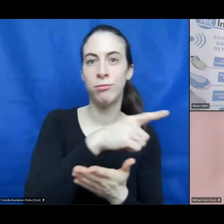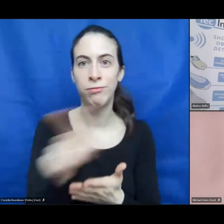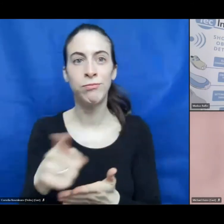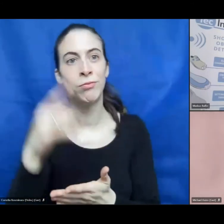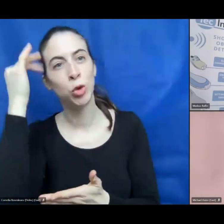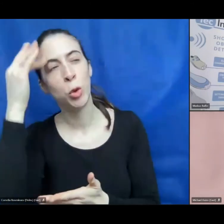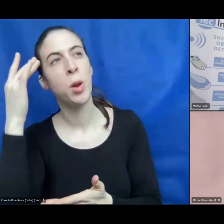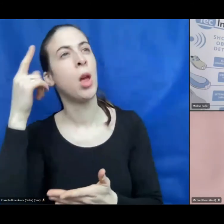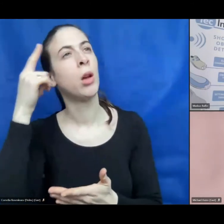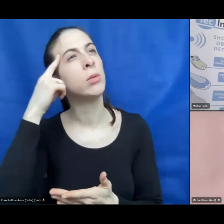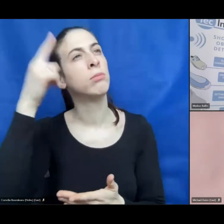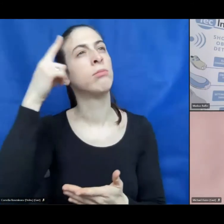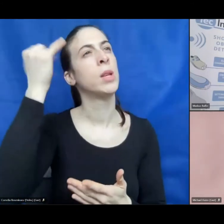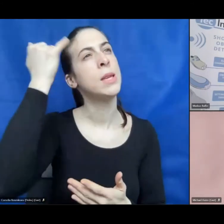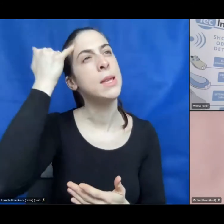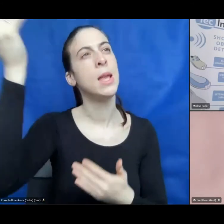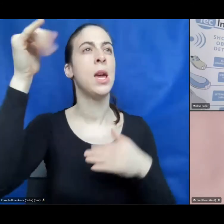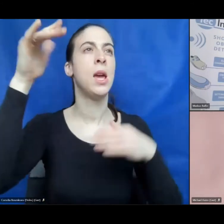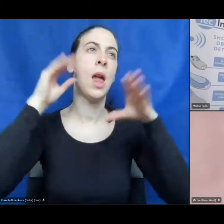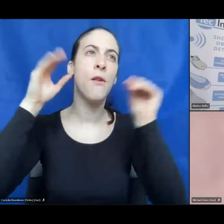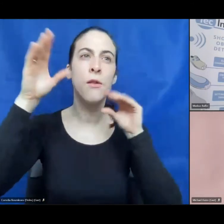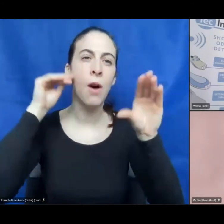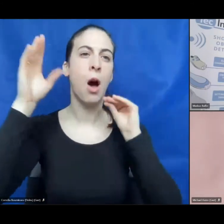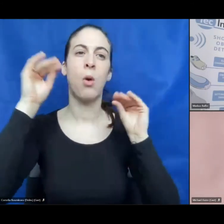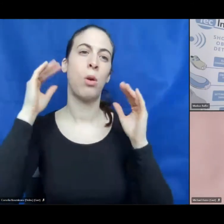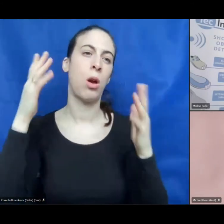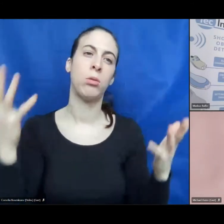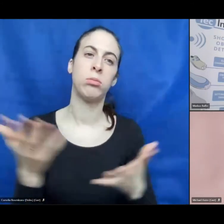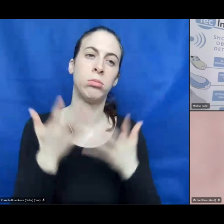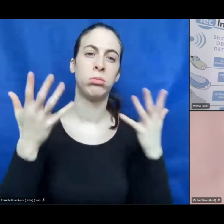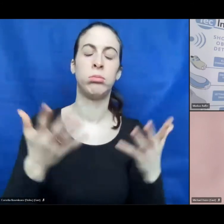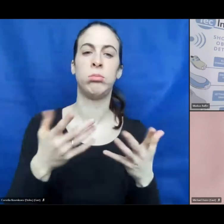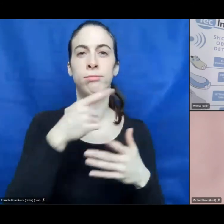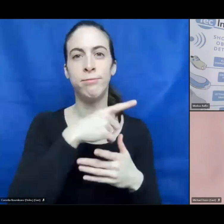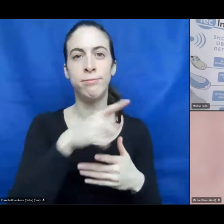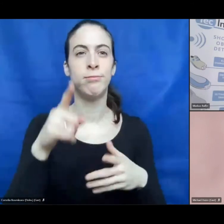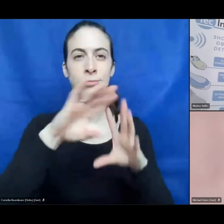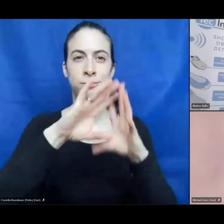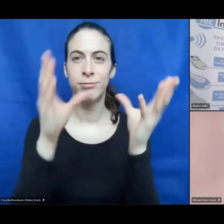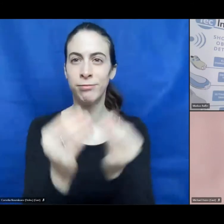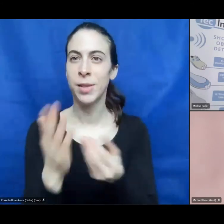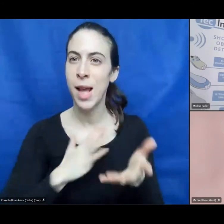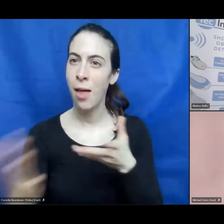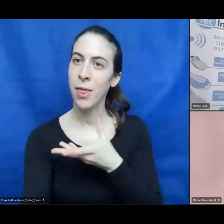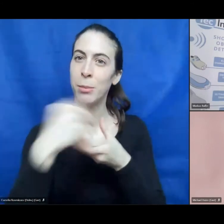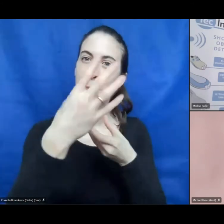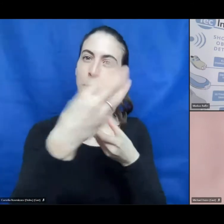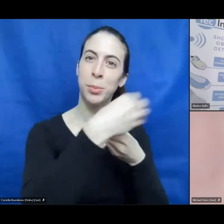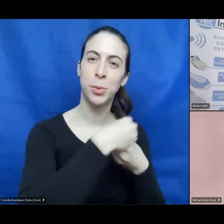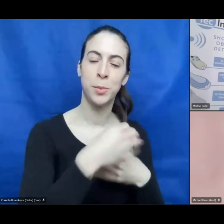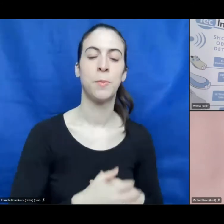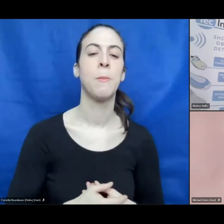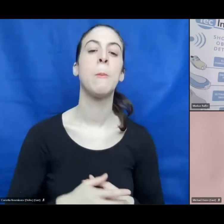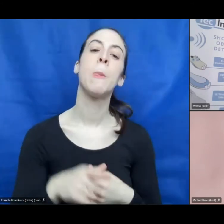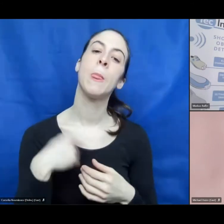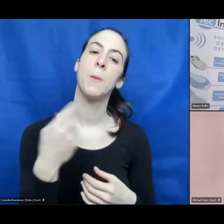it, your experience, and you want to bring your mind in this network. And we also want